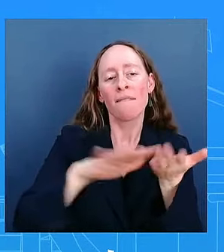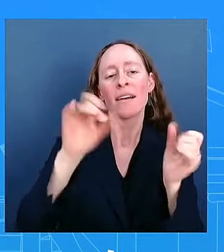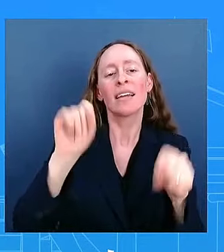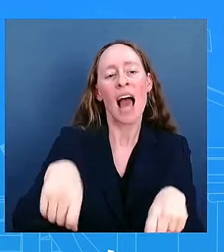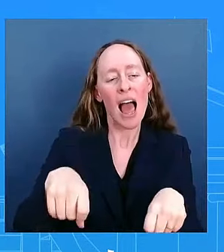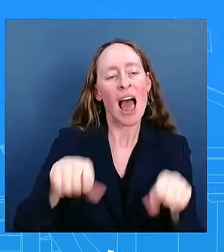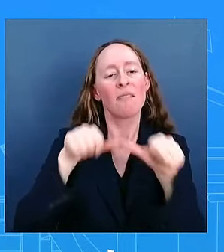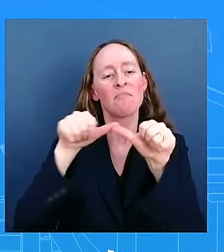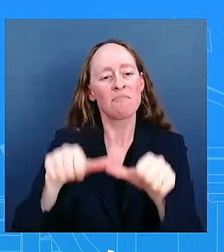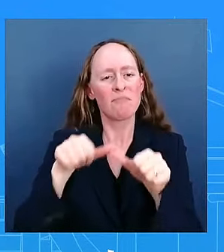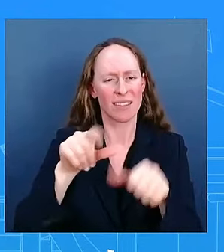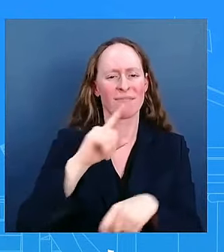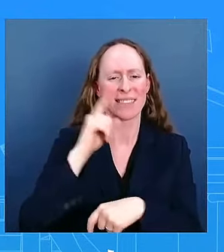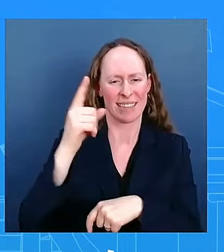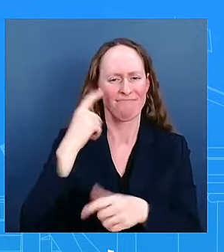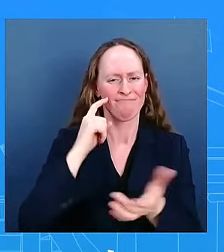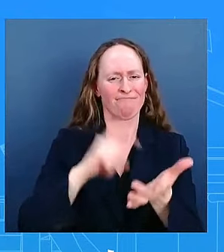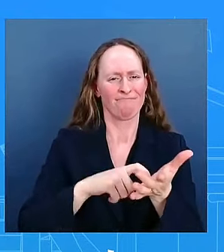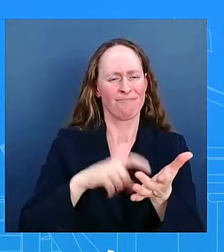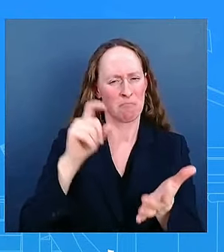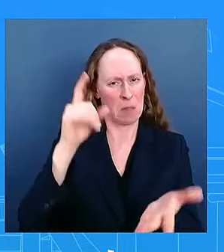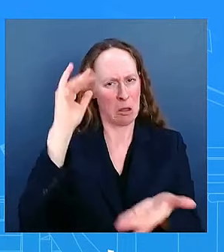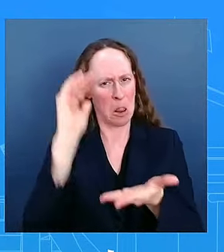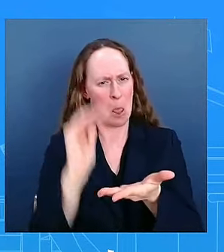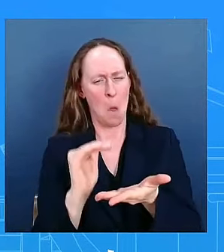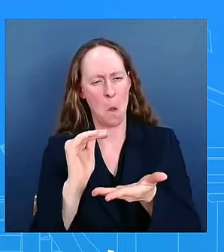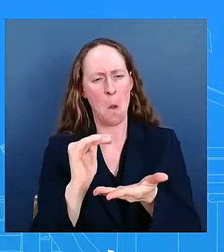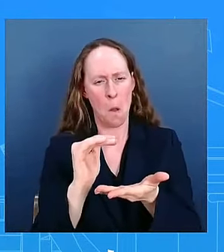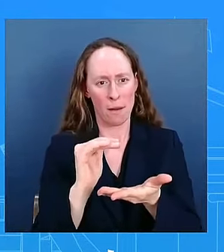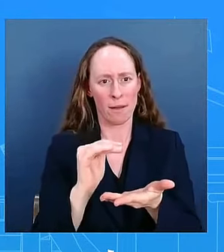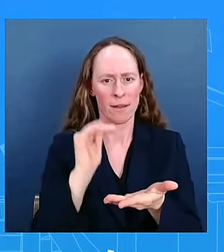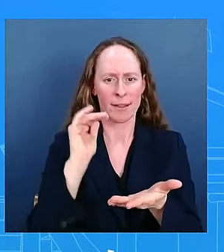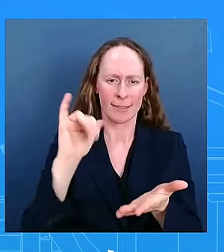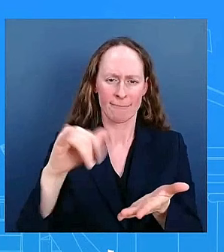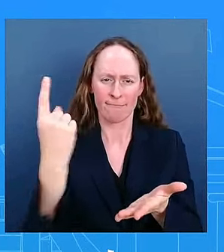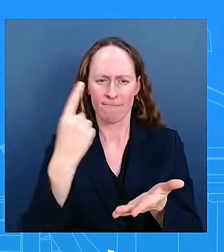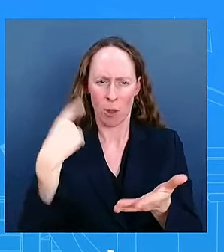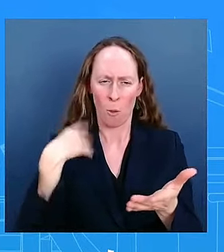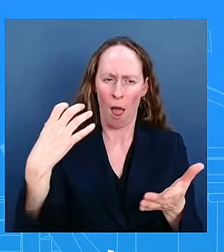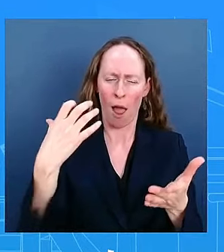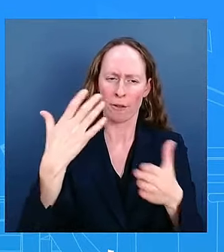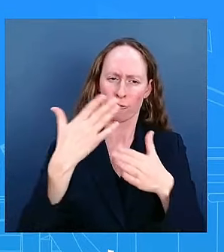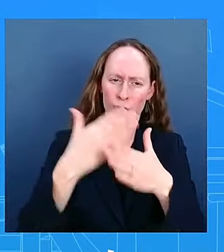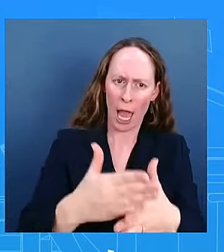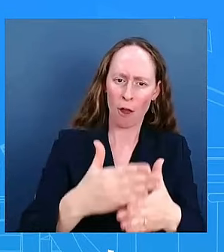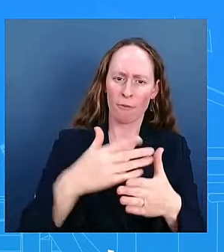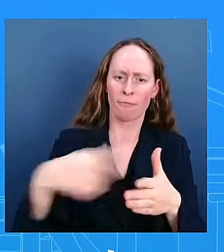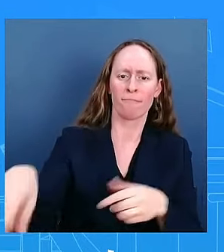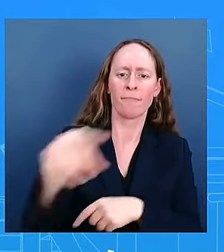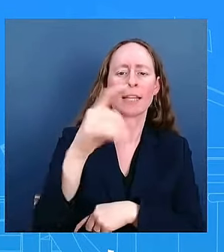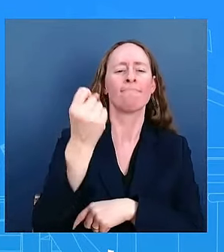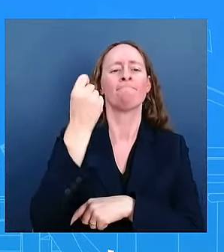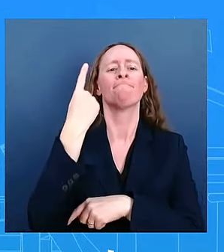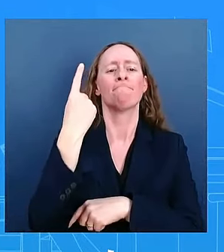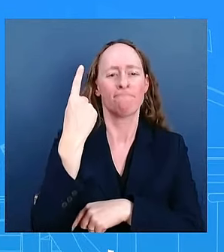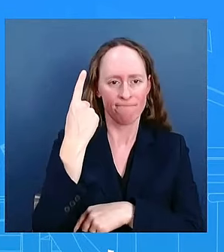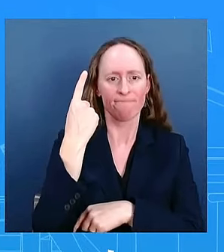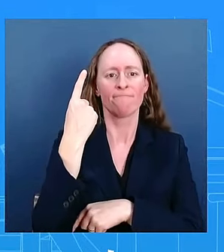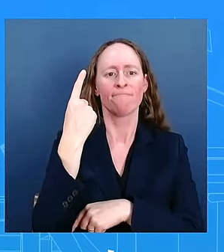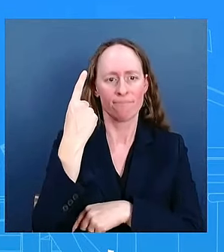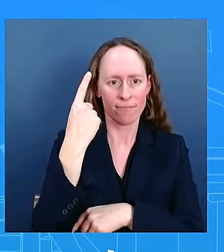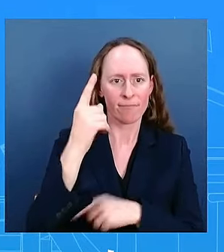one else thing that's happening that this may this may resonate with you a bit more because it's uh it's again related to pandemic um